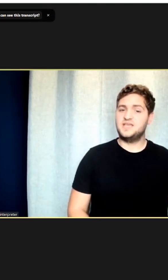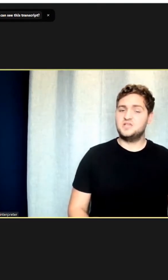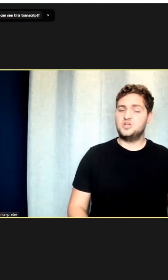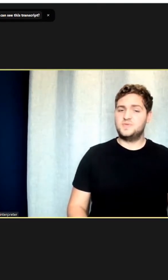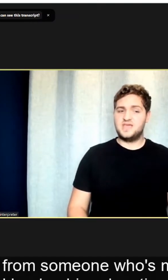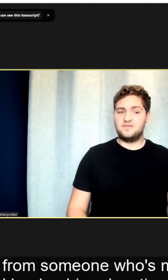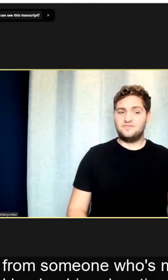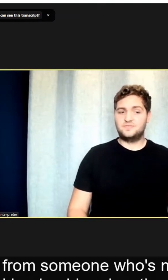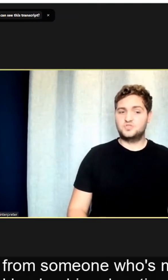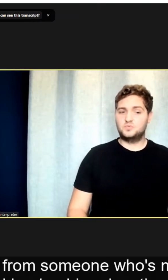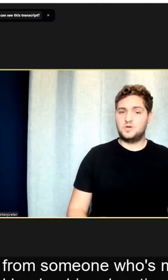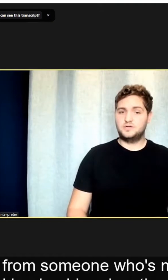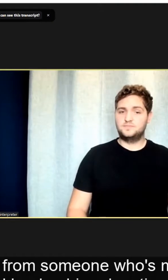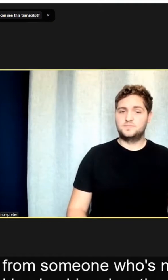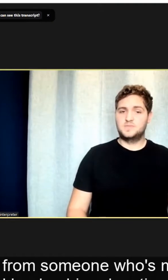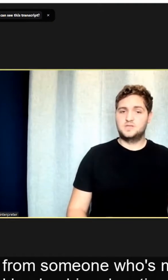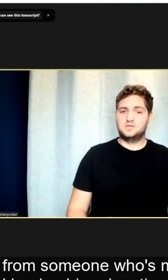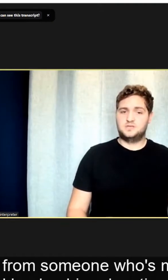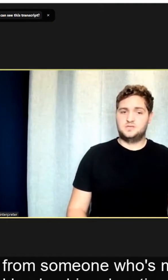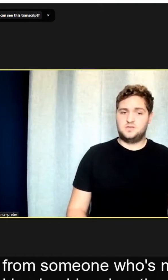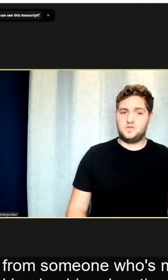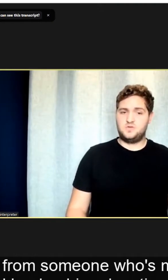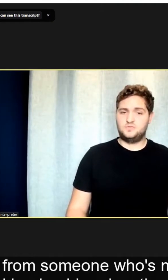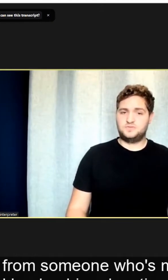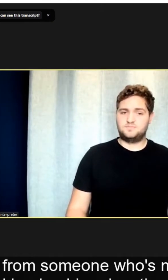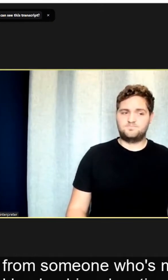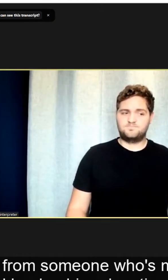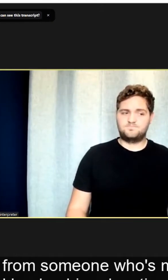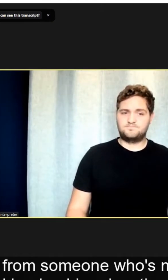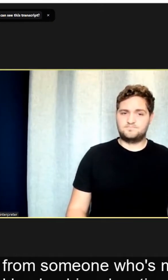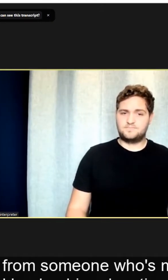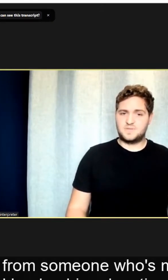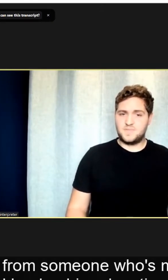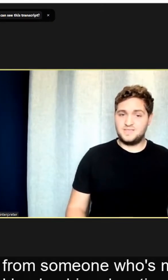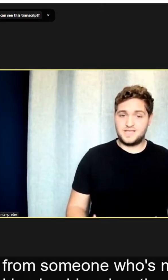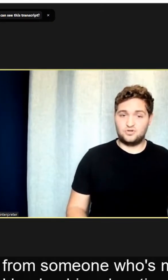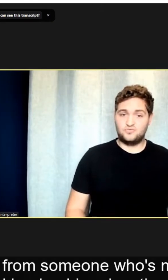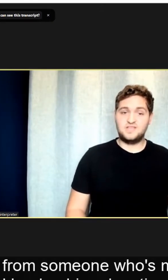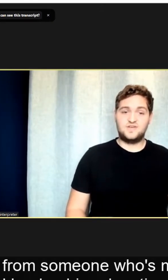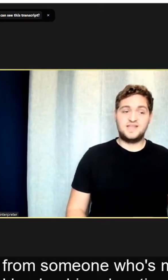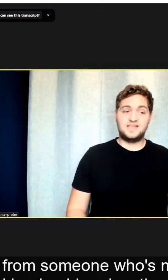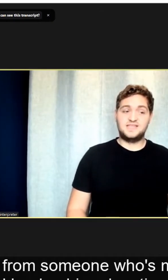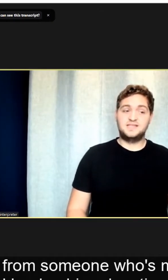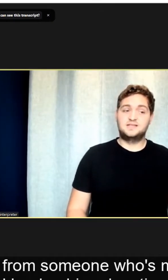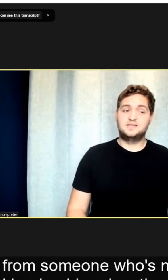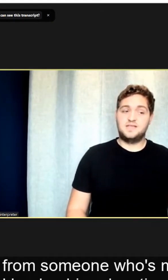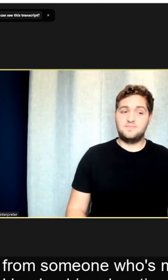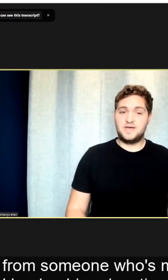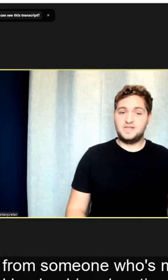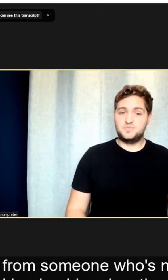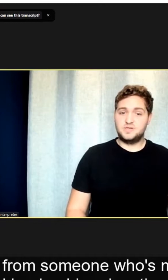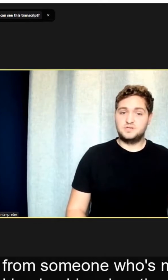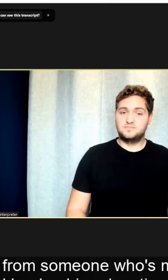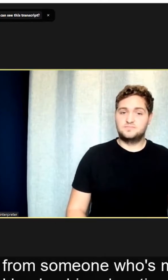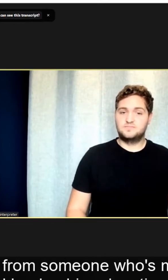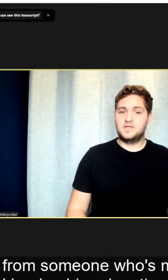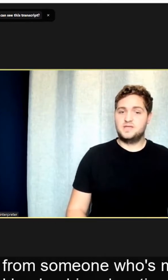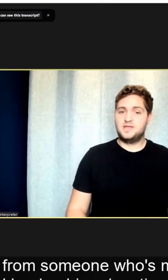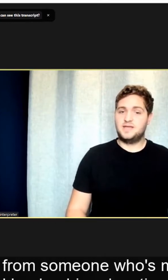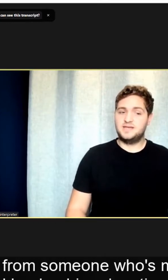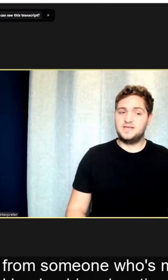But today you're going to be hearing from someone who's made their career really in management